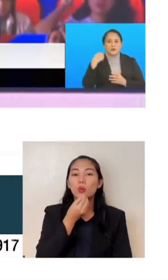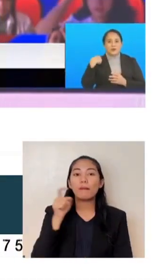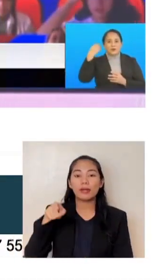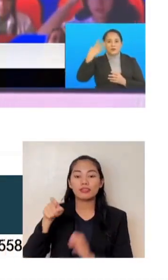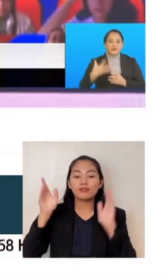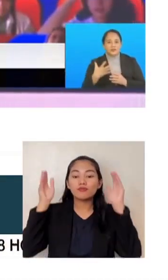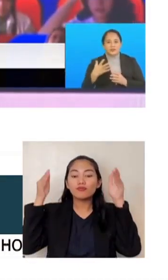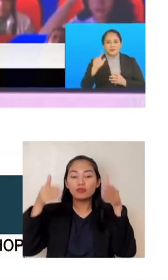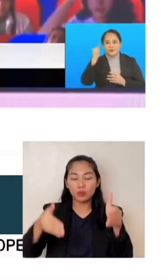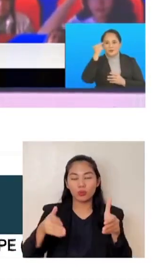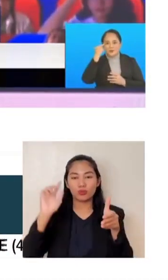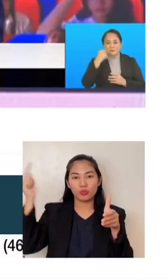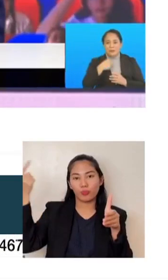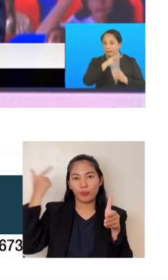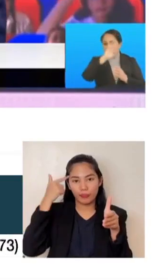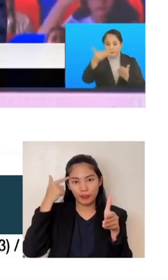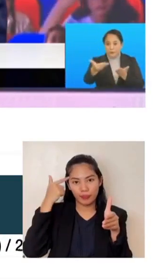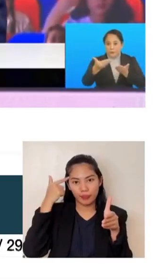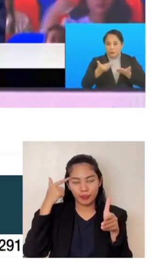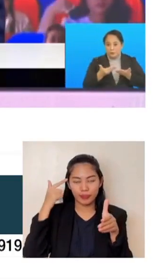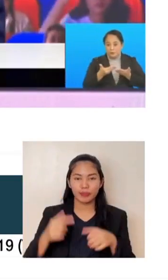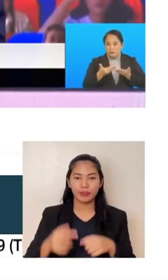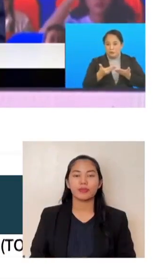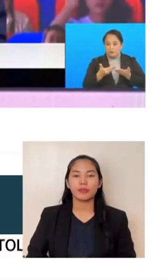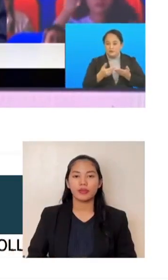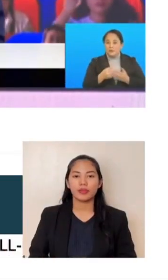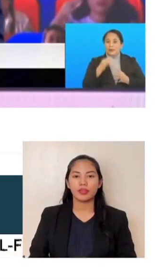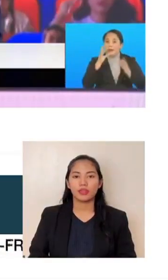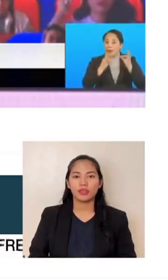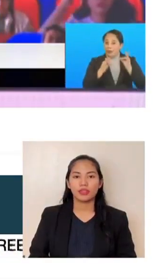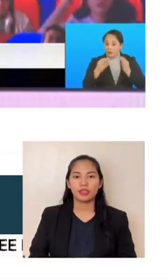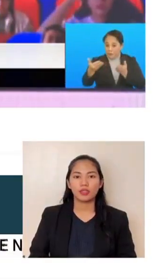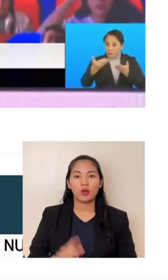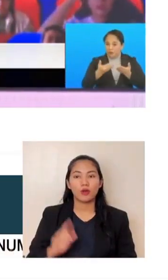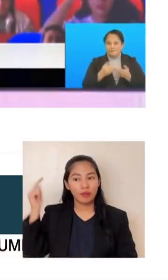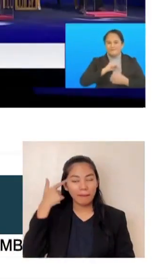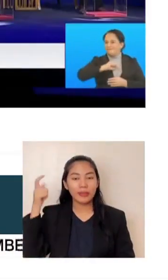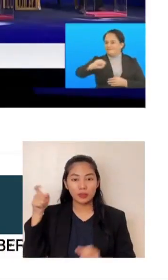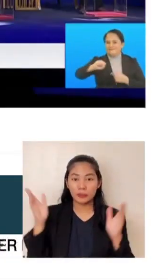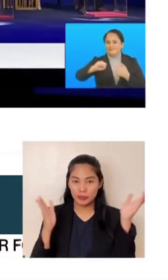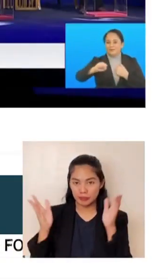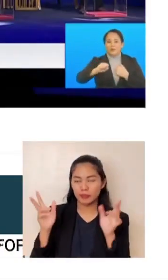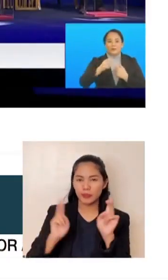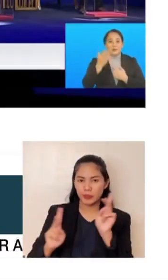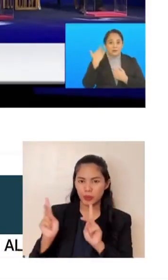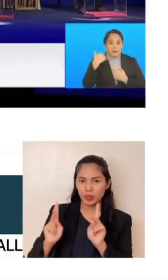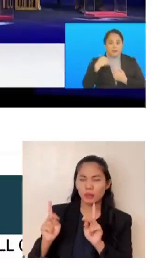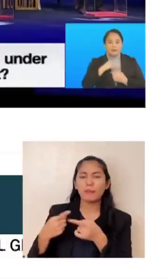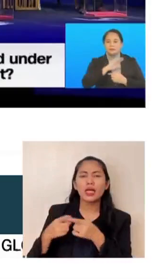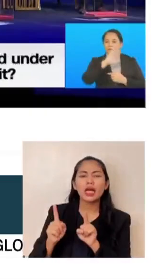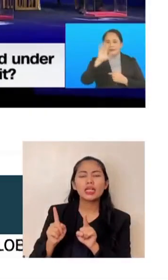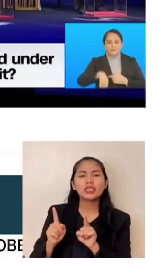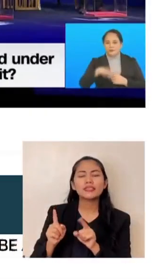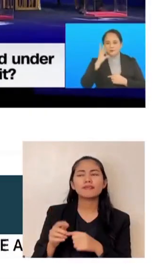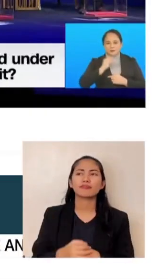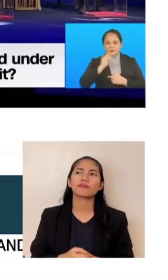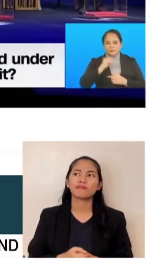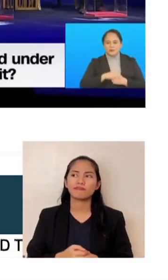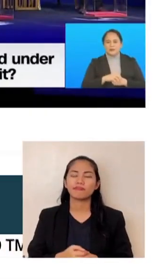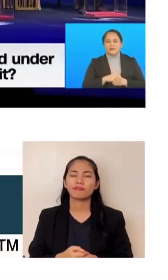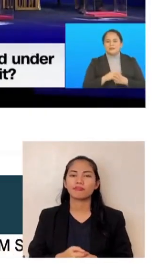governance and what it should stand for. But can I put it this way?